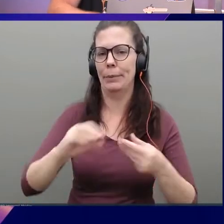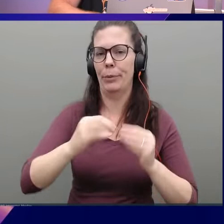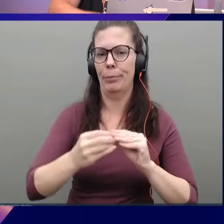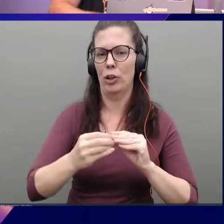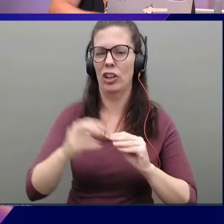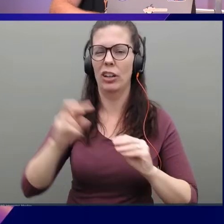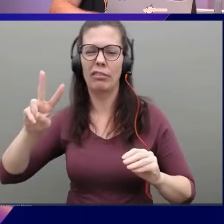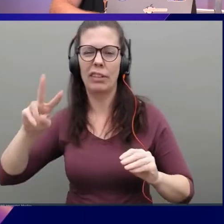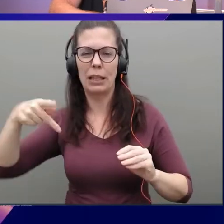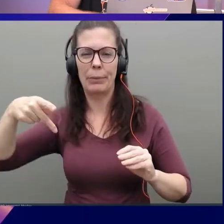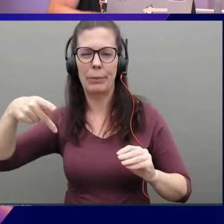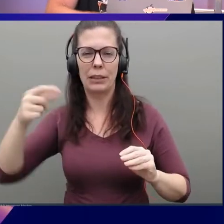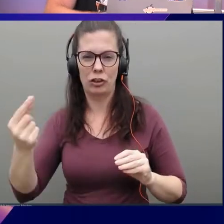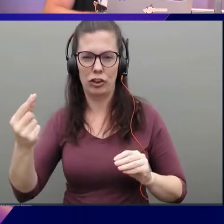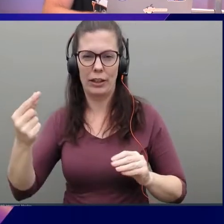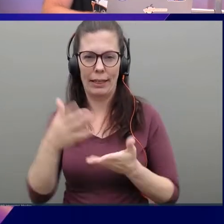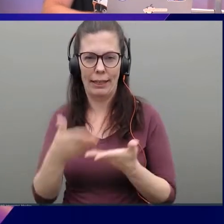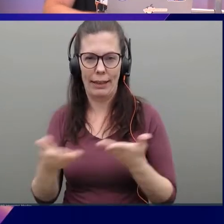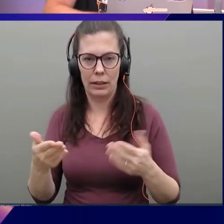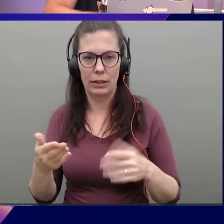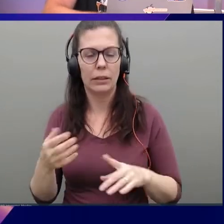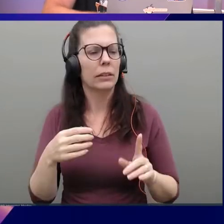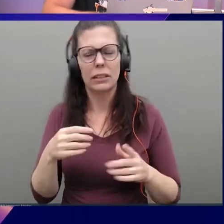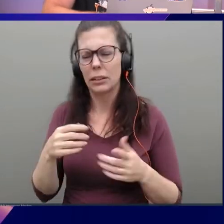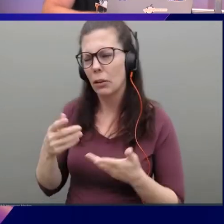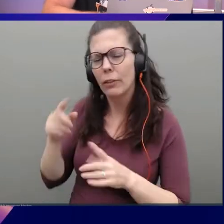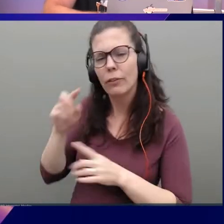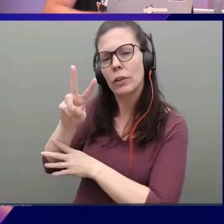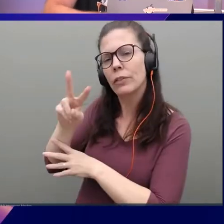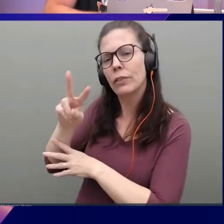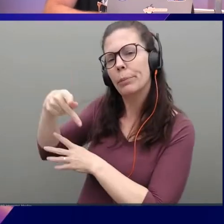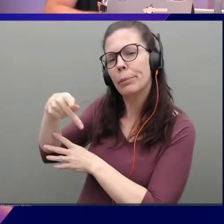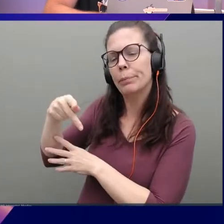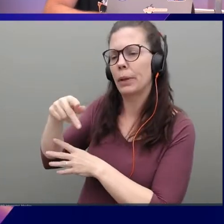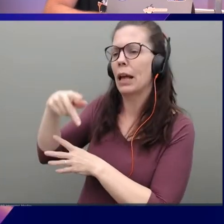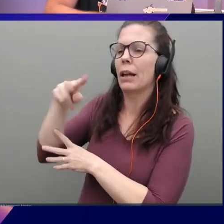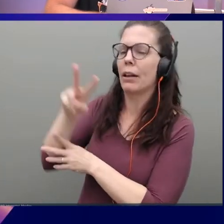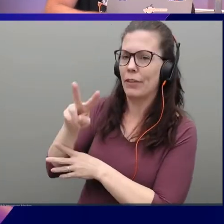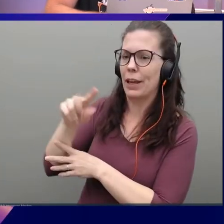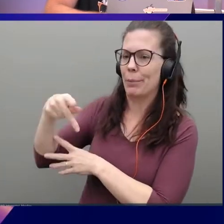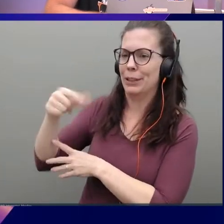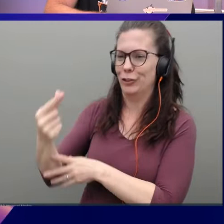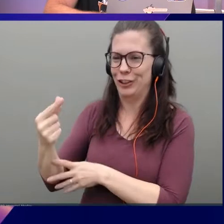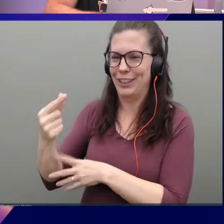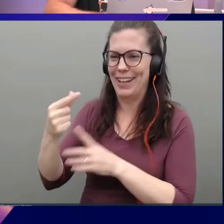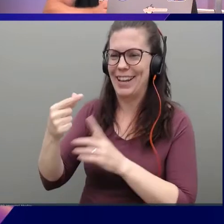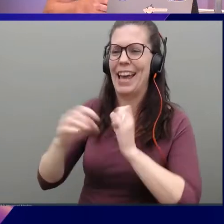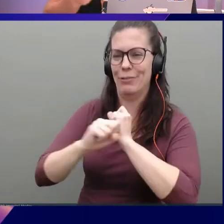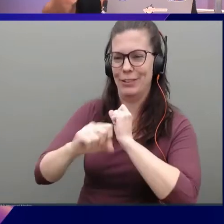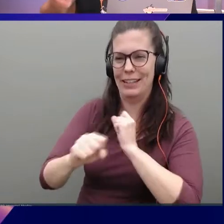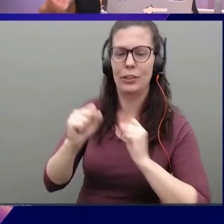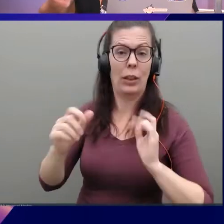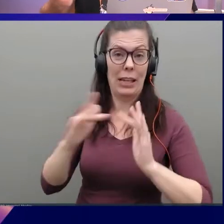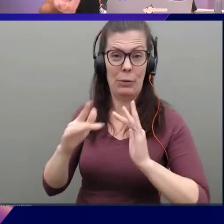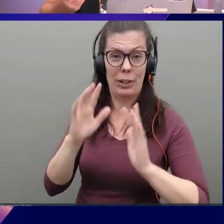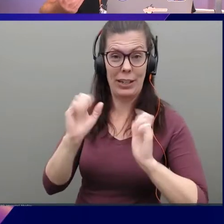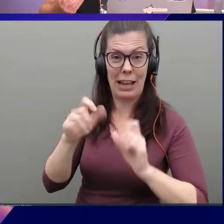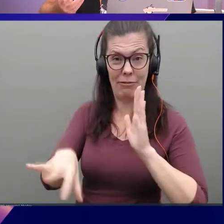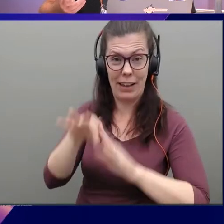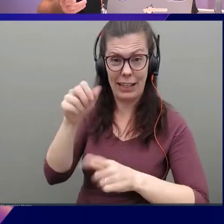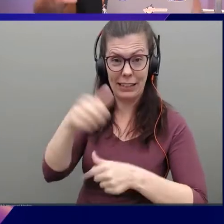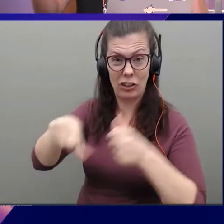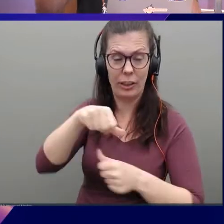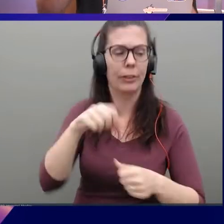so what happens- This was used for the BGP advertising. So that way the networks can discover each other. Right. So in theory,